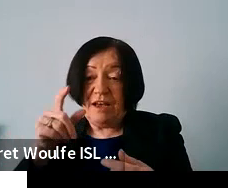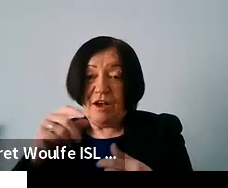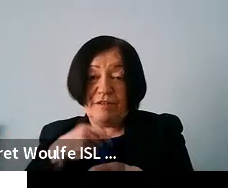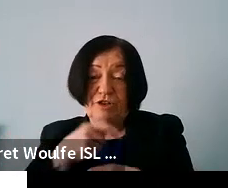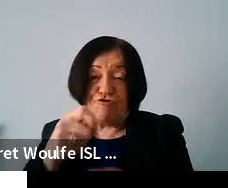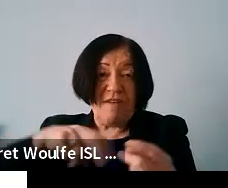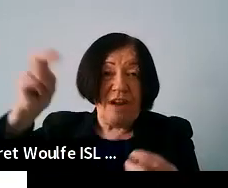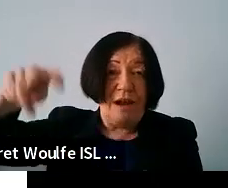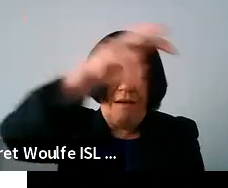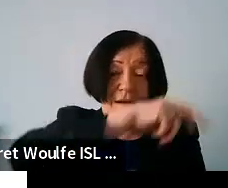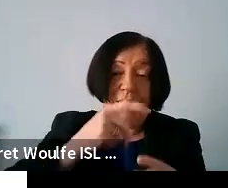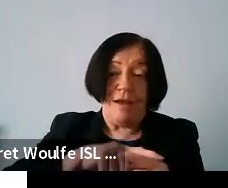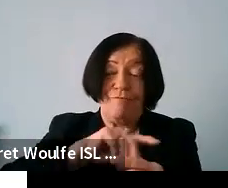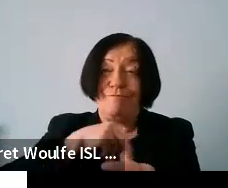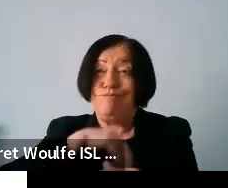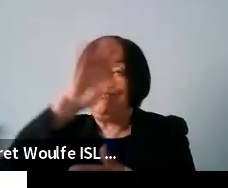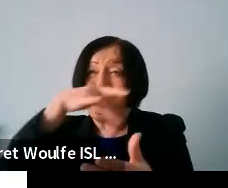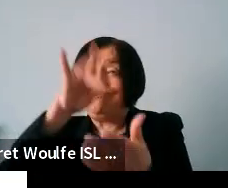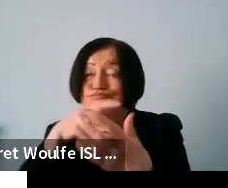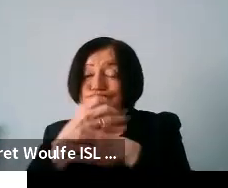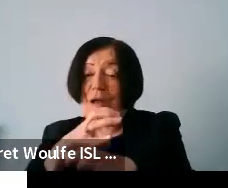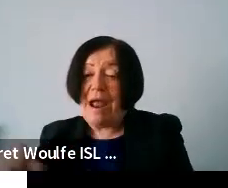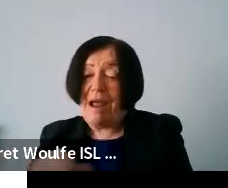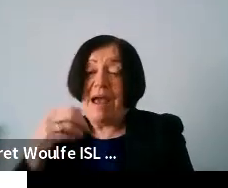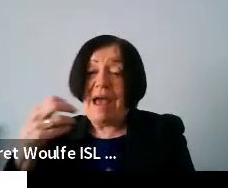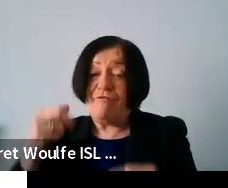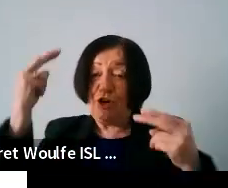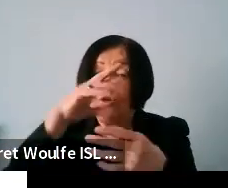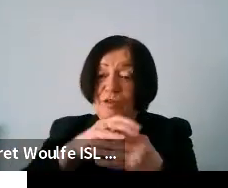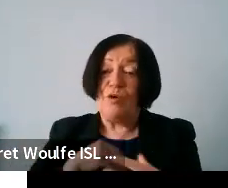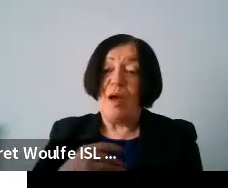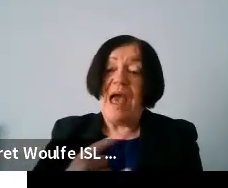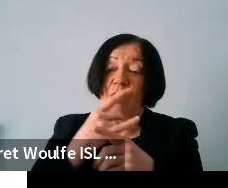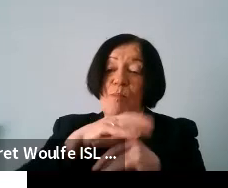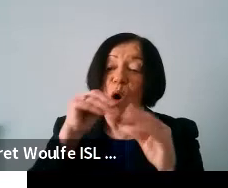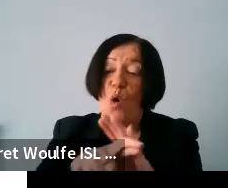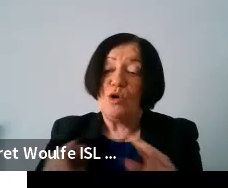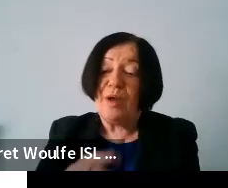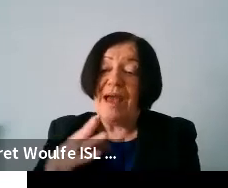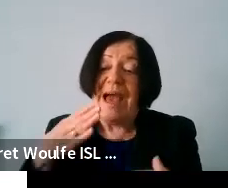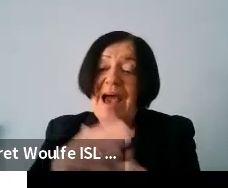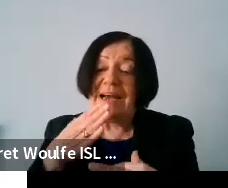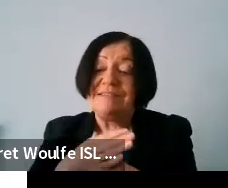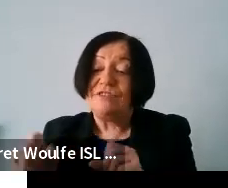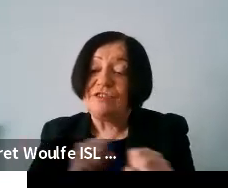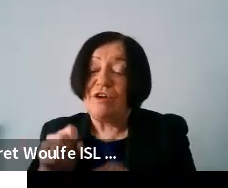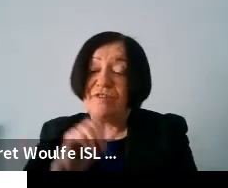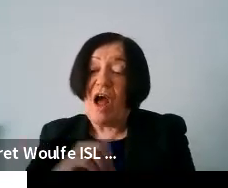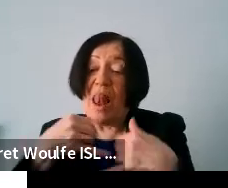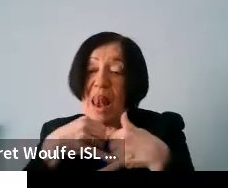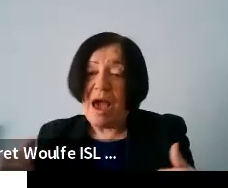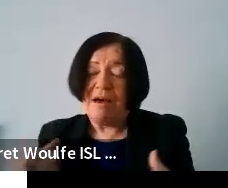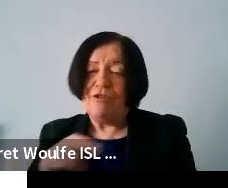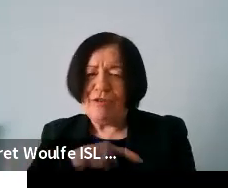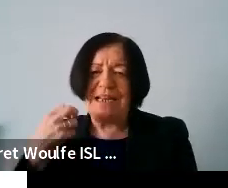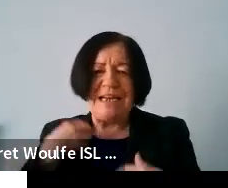to very remote areas and they even have ones that go to nursing homes to help older people access services online so some